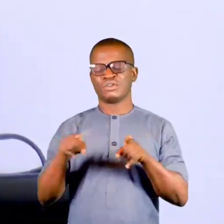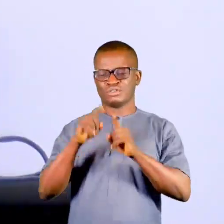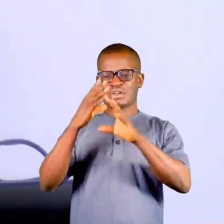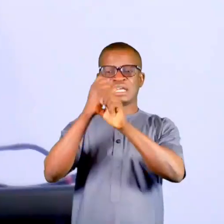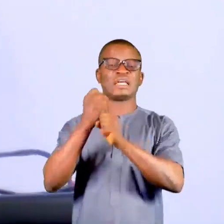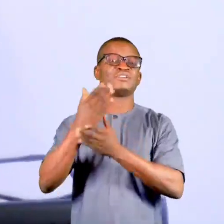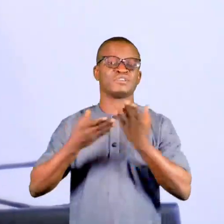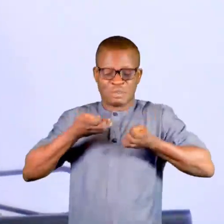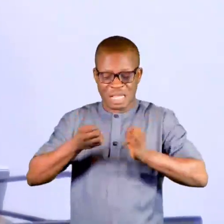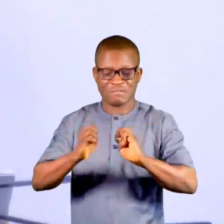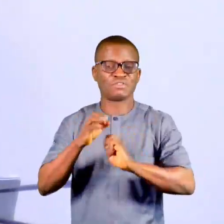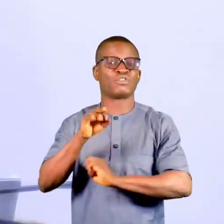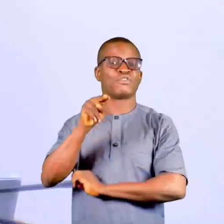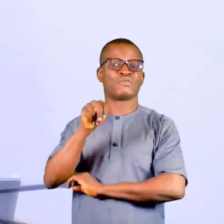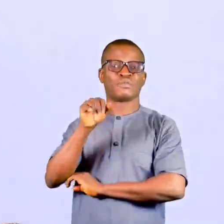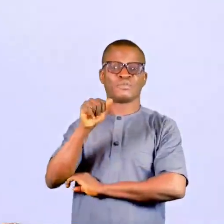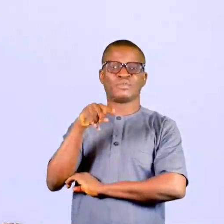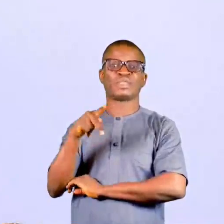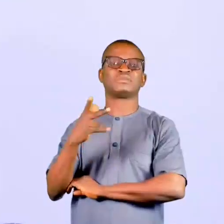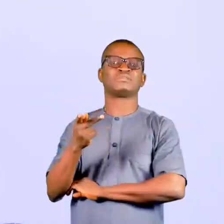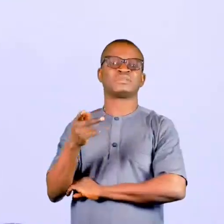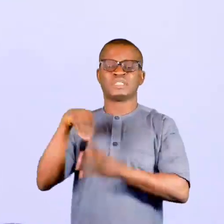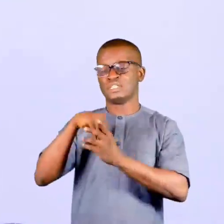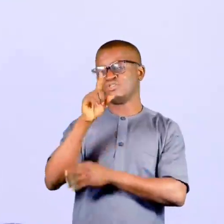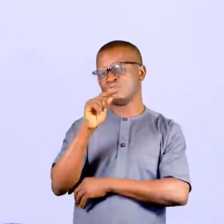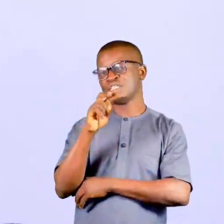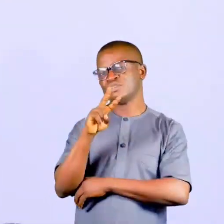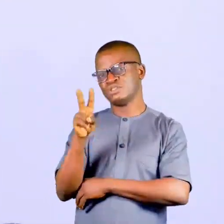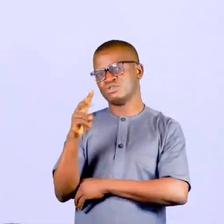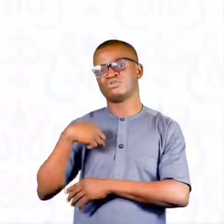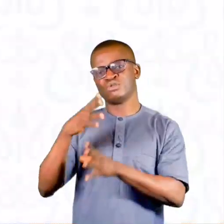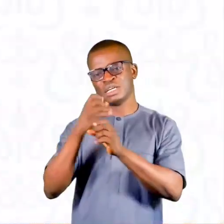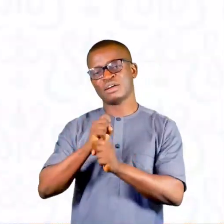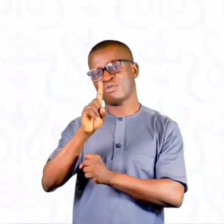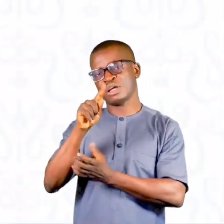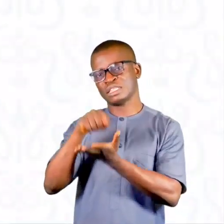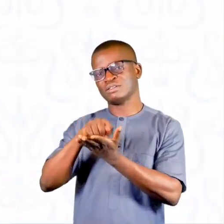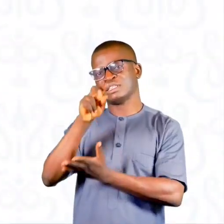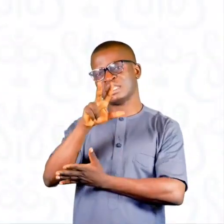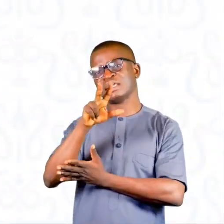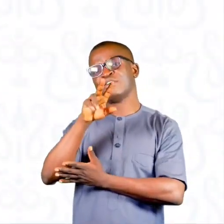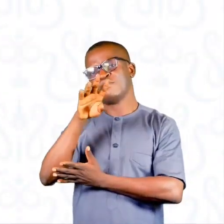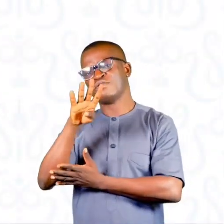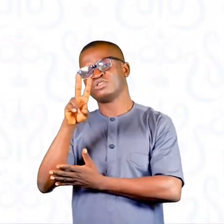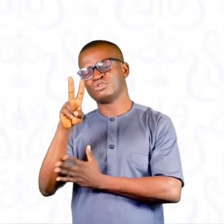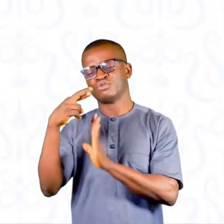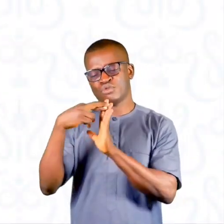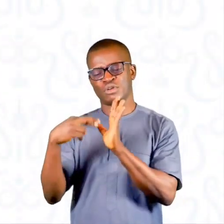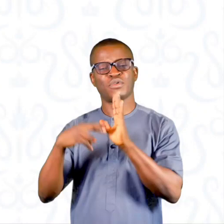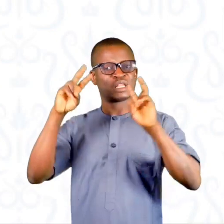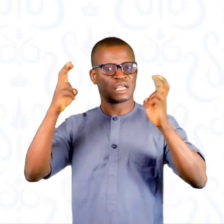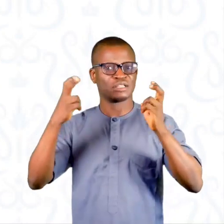highlighted some of the efforts of Naptip. In 2022, we received 1,342